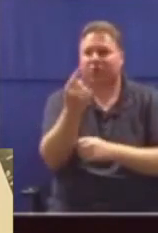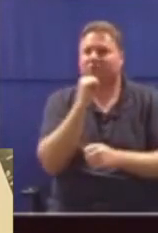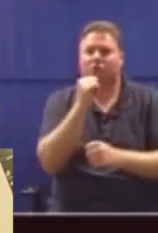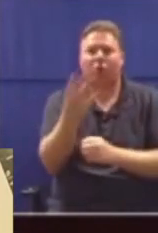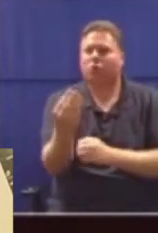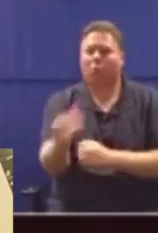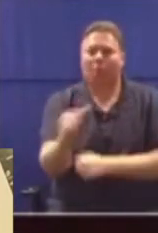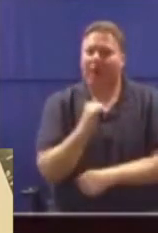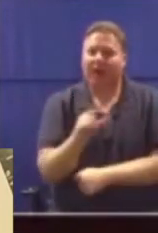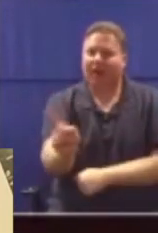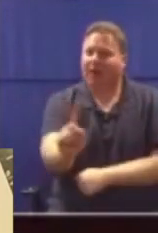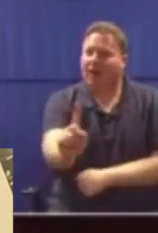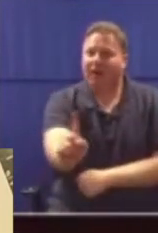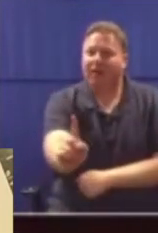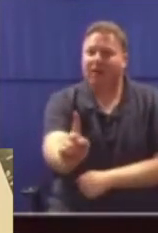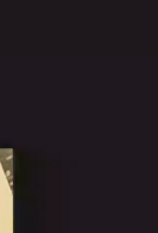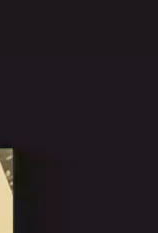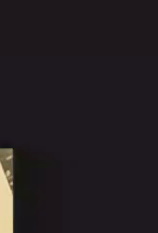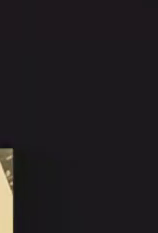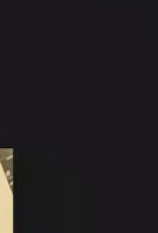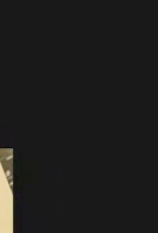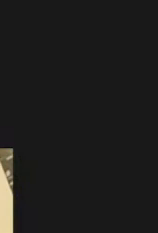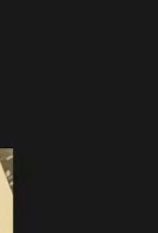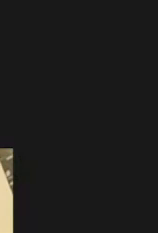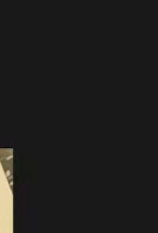bad to me. Honorable Members.